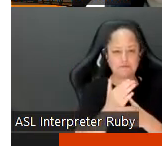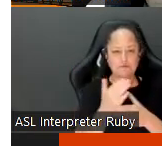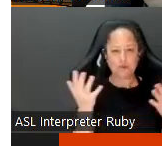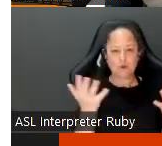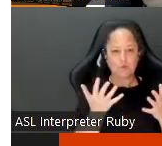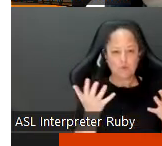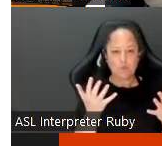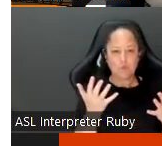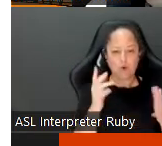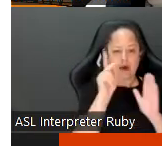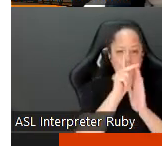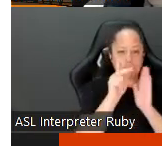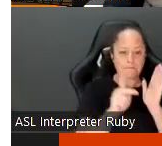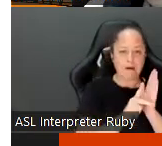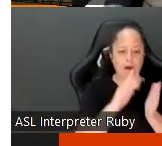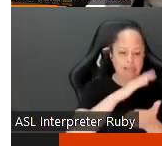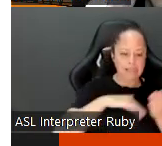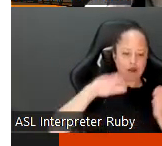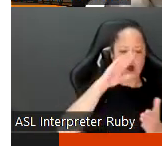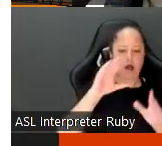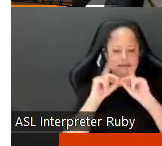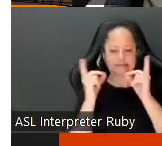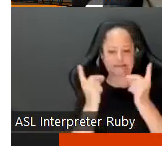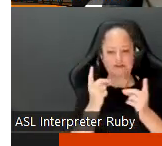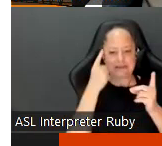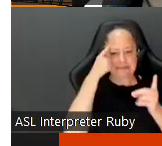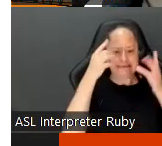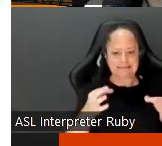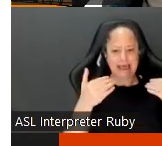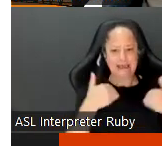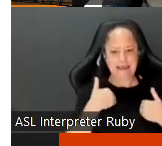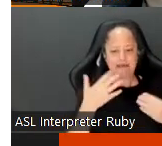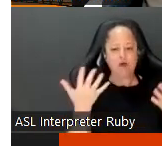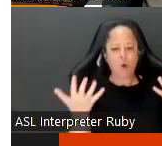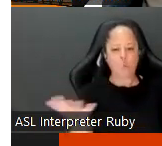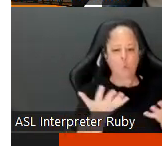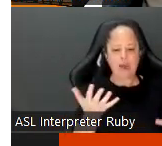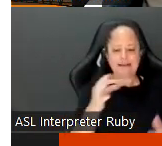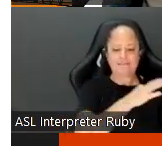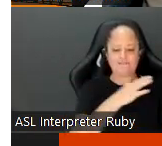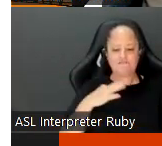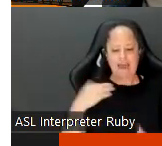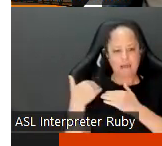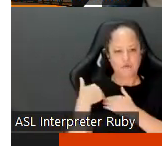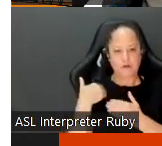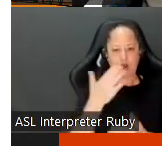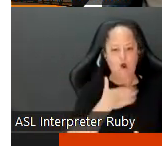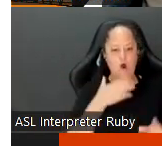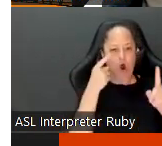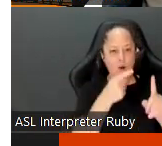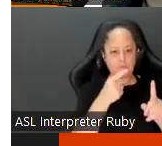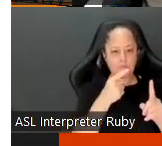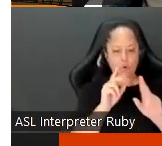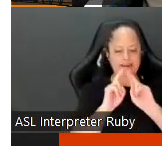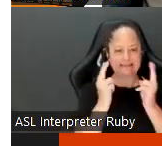what policy the college and the district decide to have and what is faculty responsibility and sort of part of our point here as the union